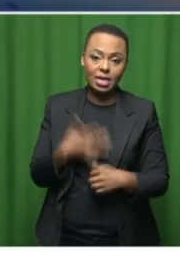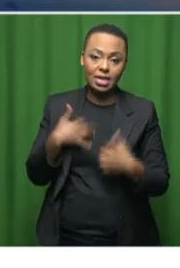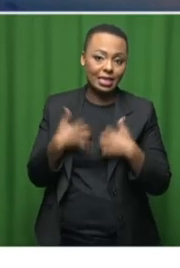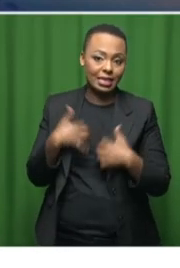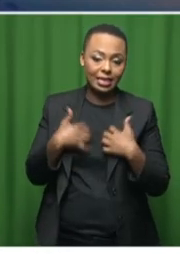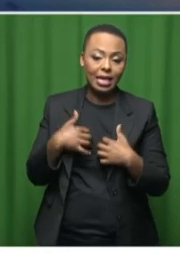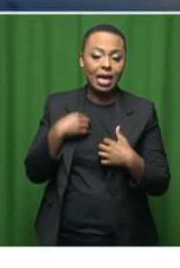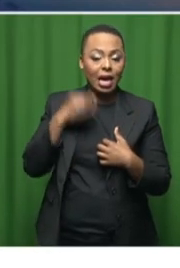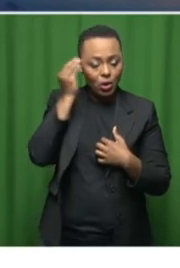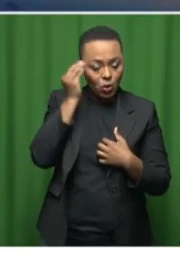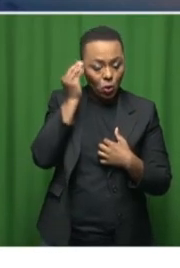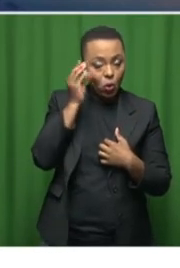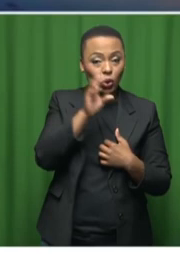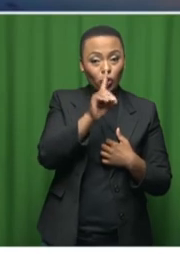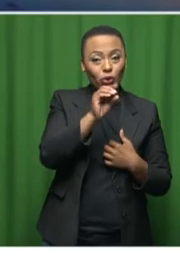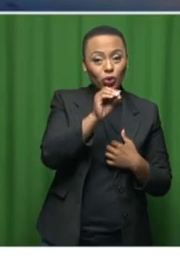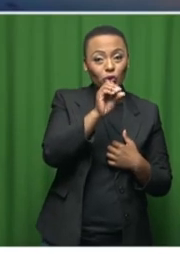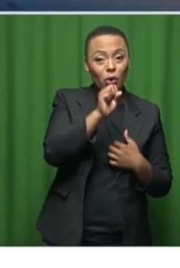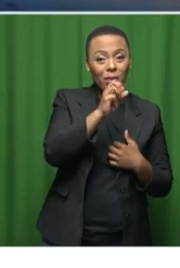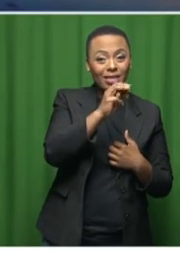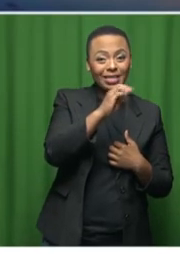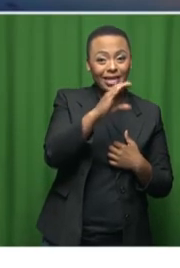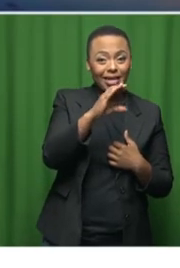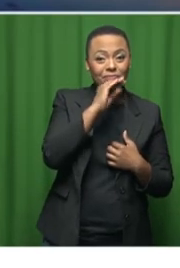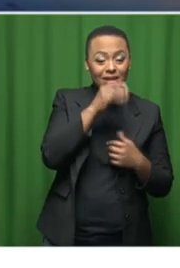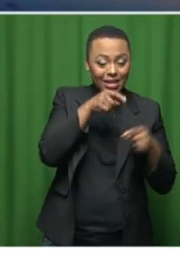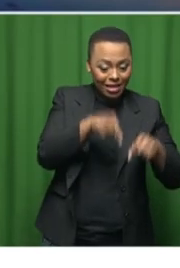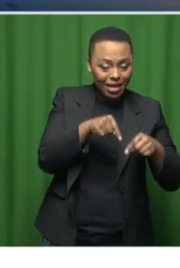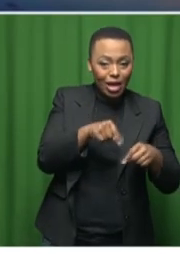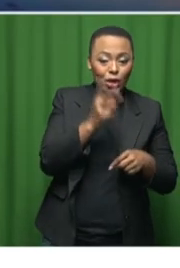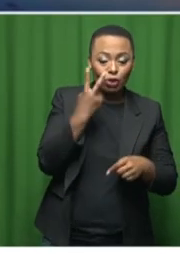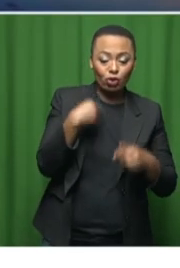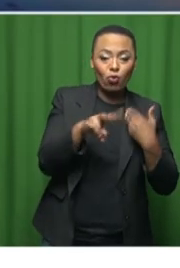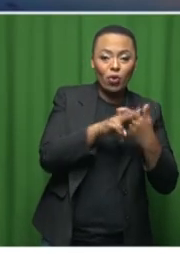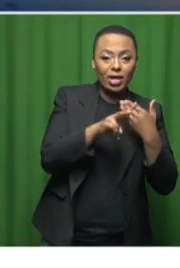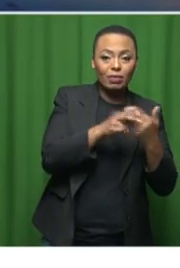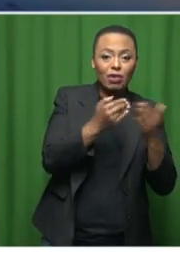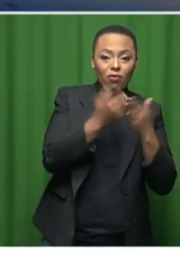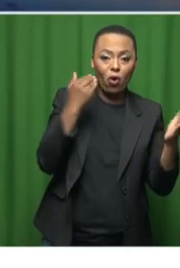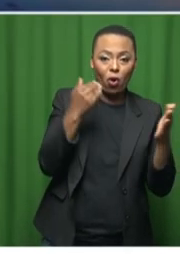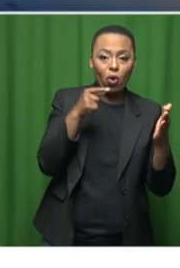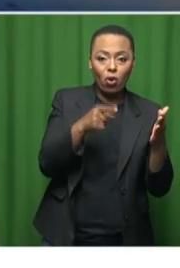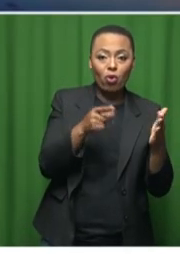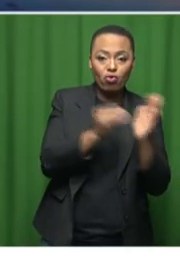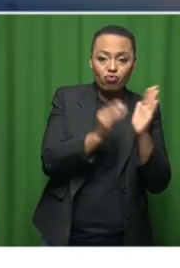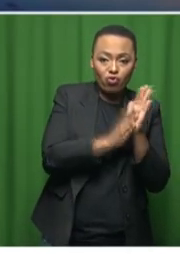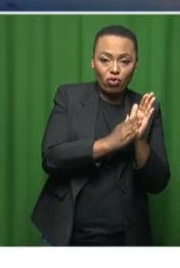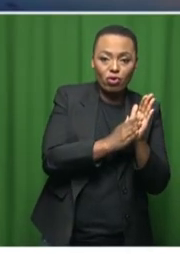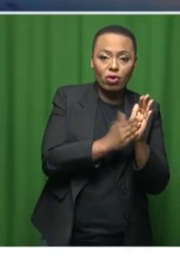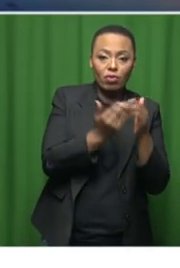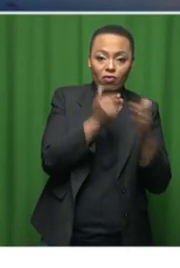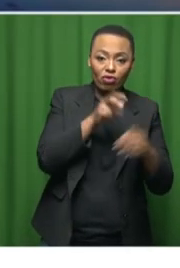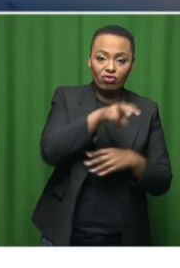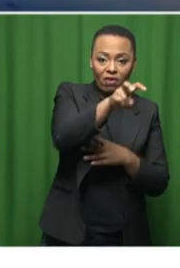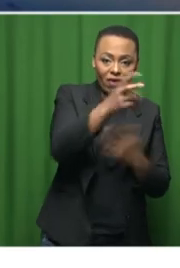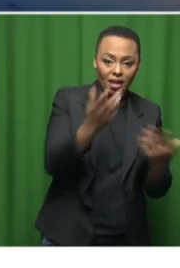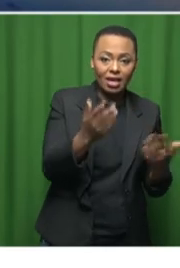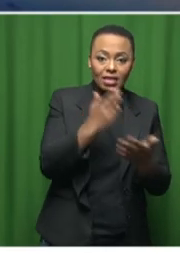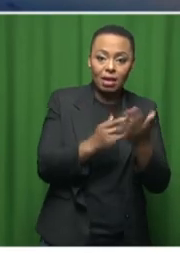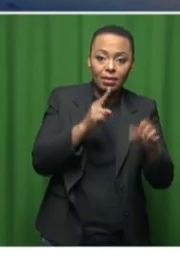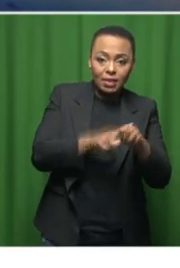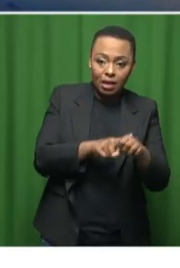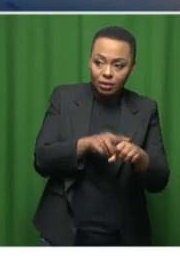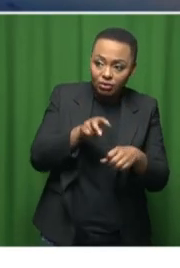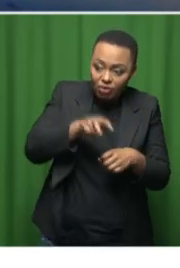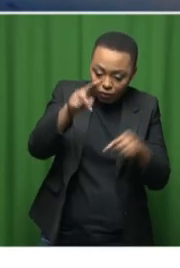I'm talking about the domestic one. You have got to actually book two weeks before you travel. And sometimes it doesn't happen, you have got to travel today.